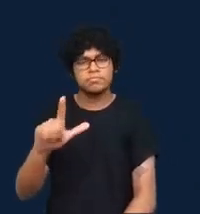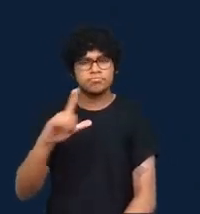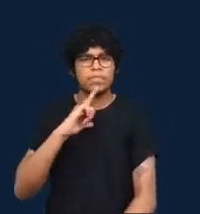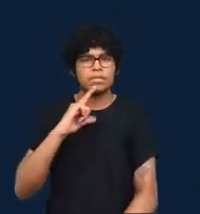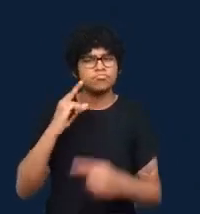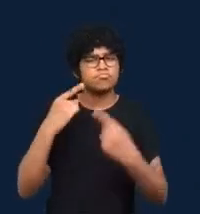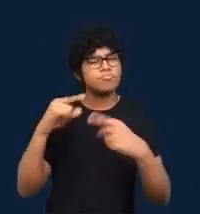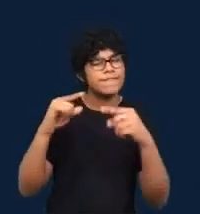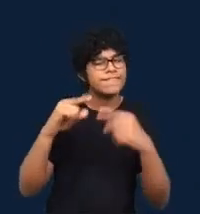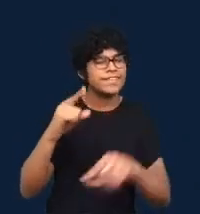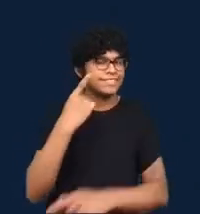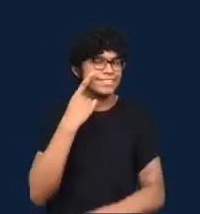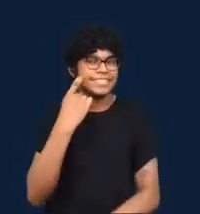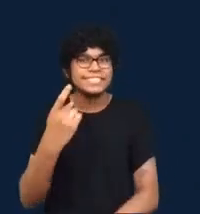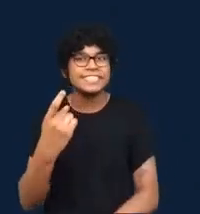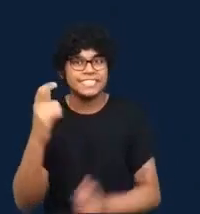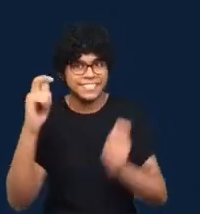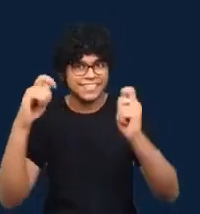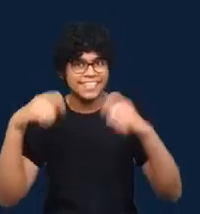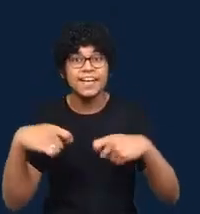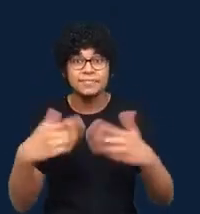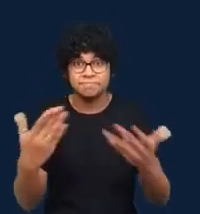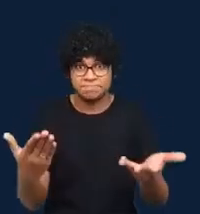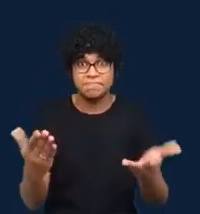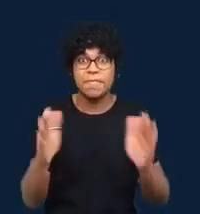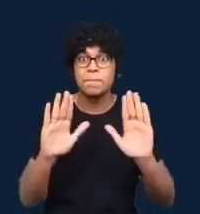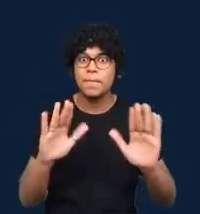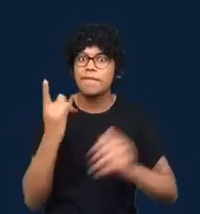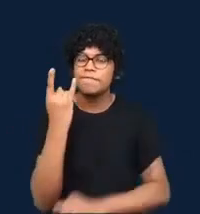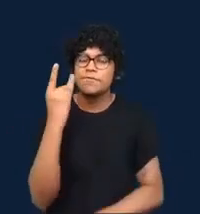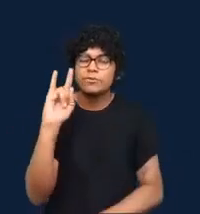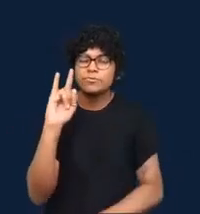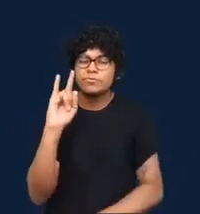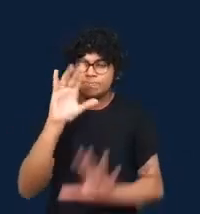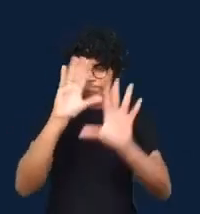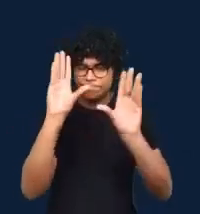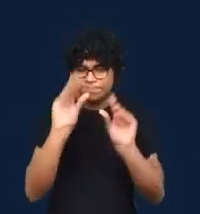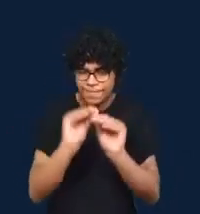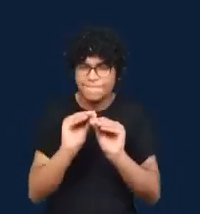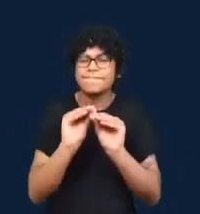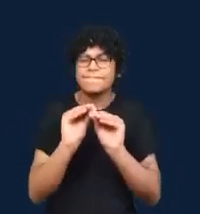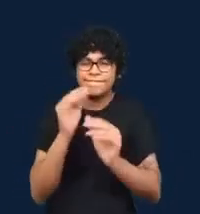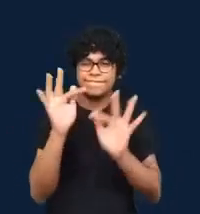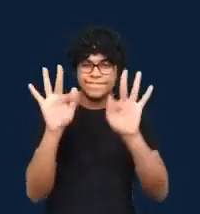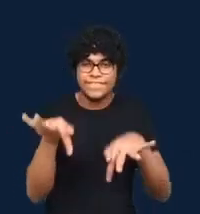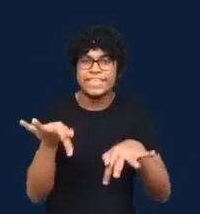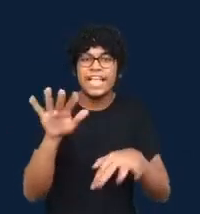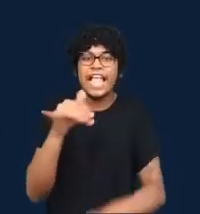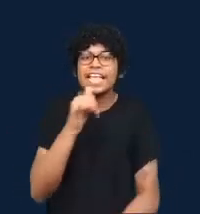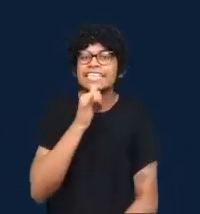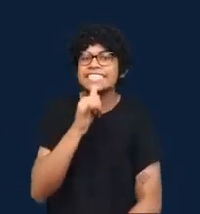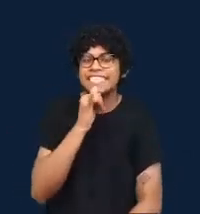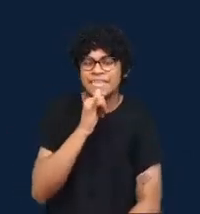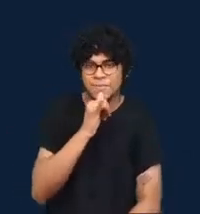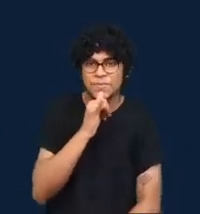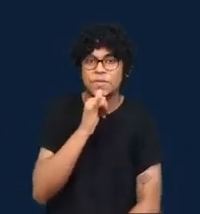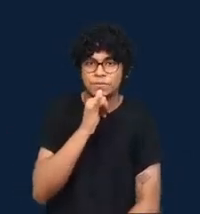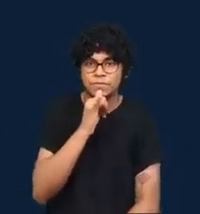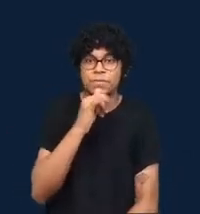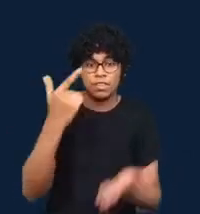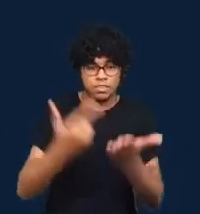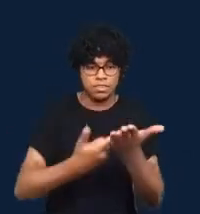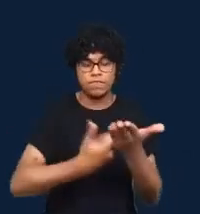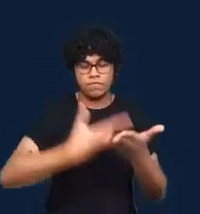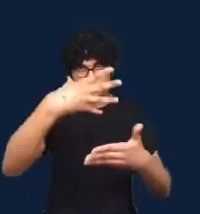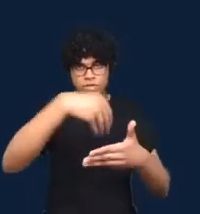give just one final example from the book that illustrates how data journalism can engage with